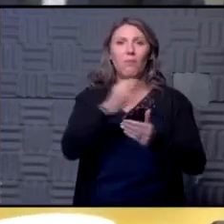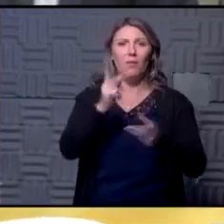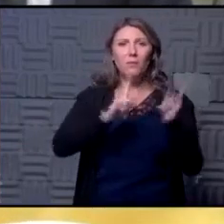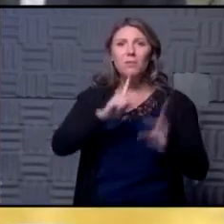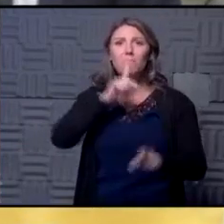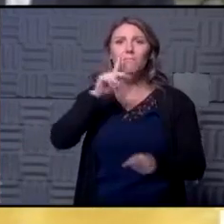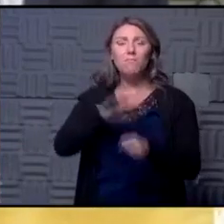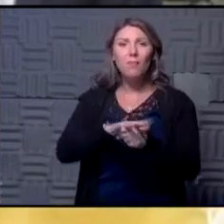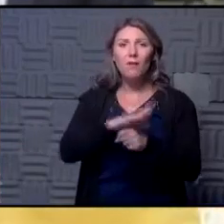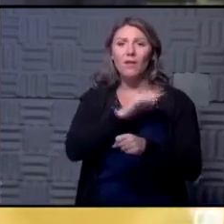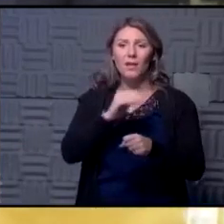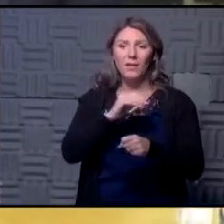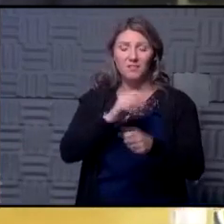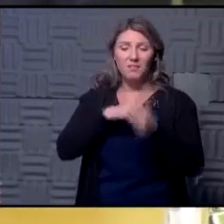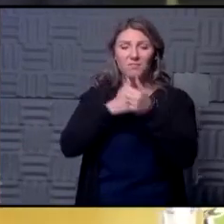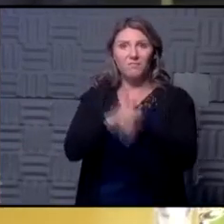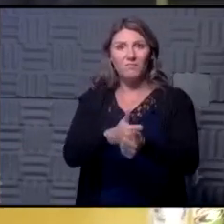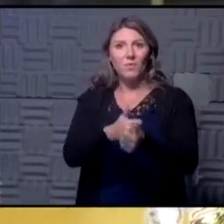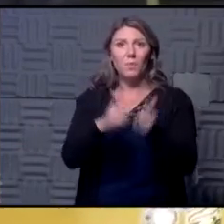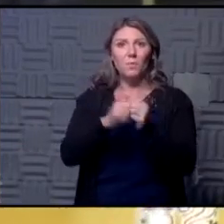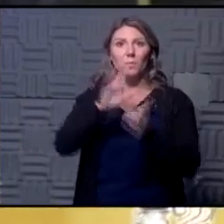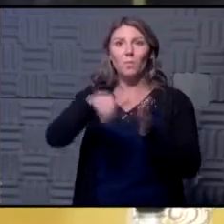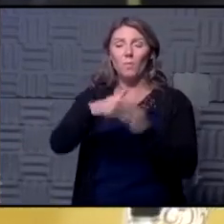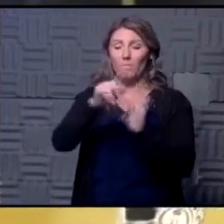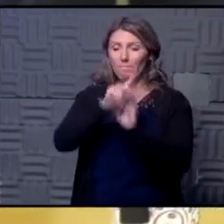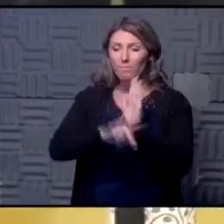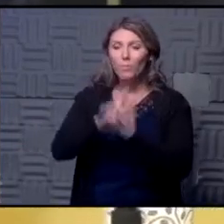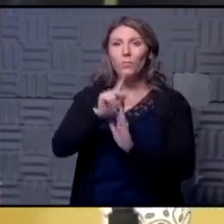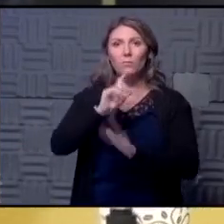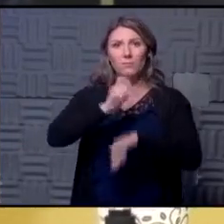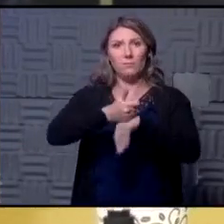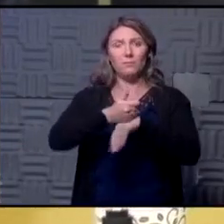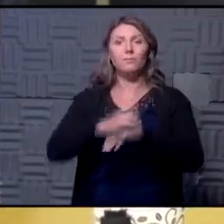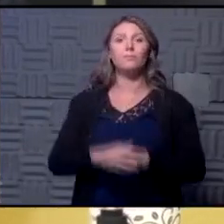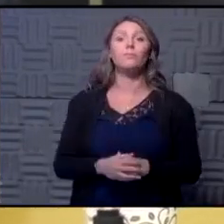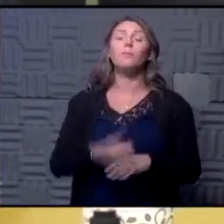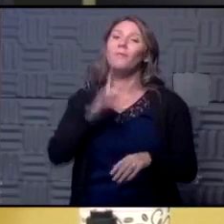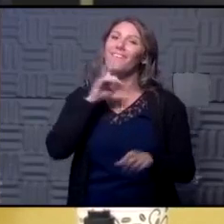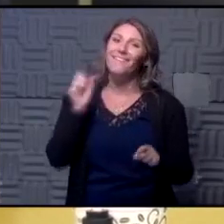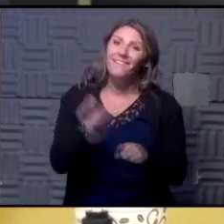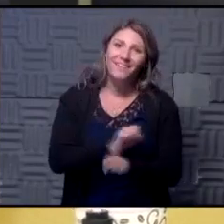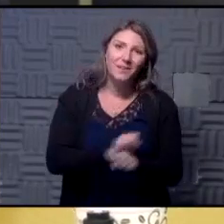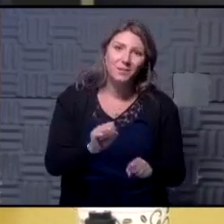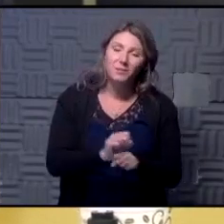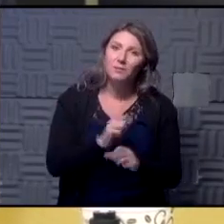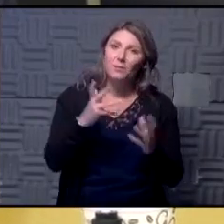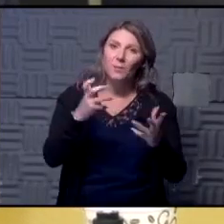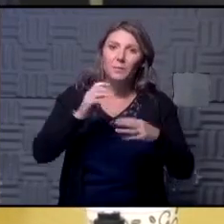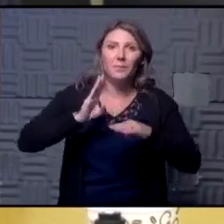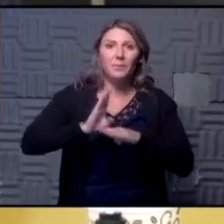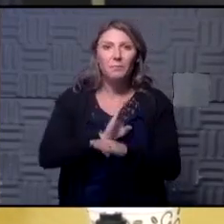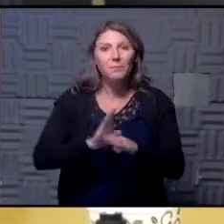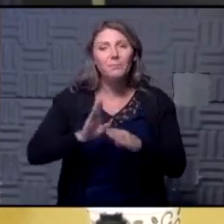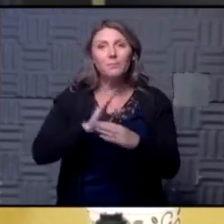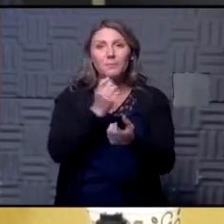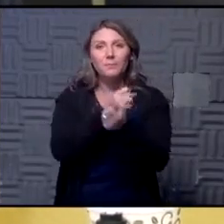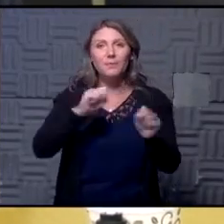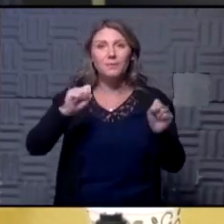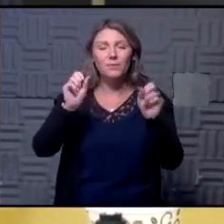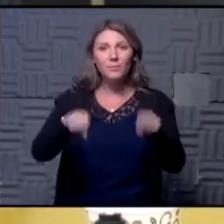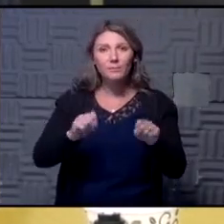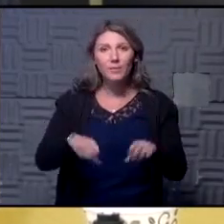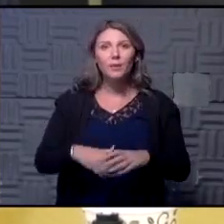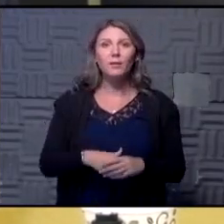adhere to to the protocols that are put forth absolutely we want our businesses to be as safe as possible